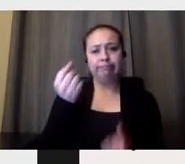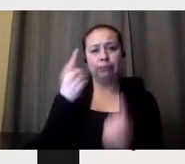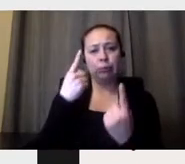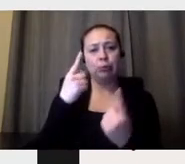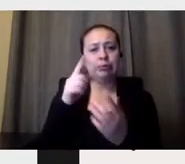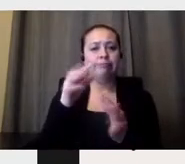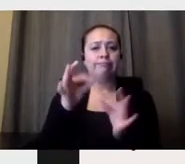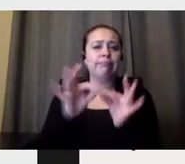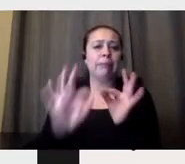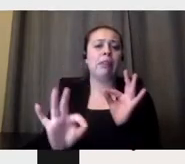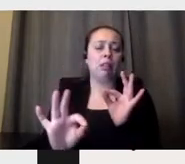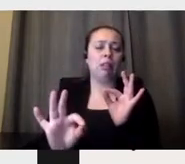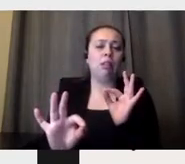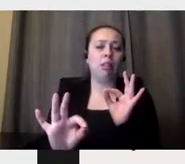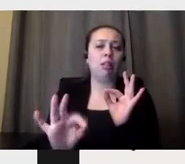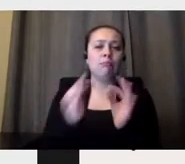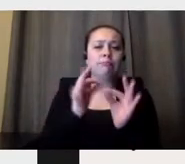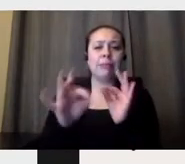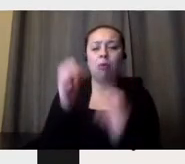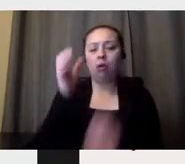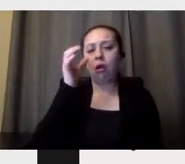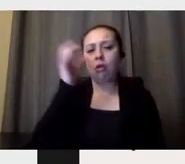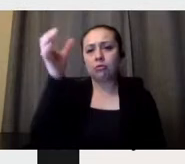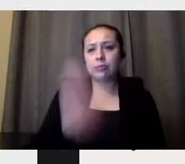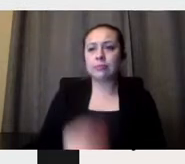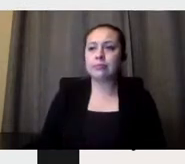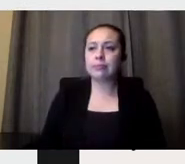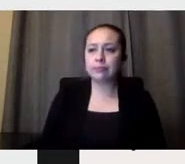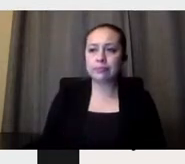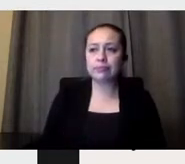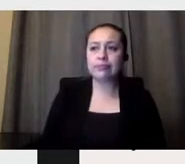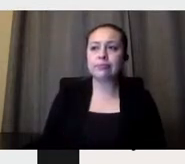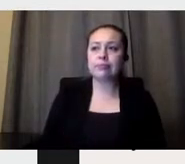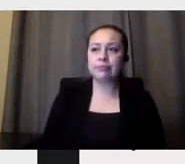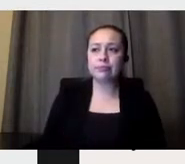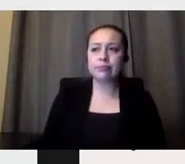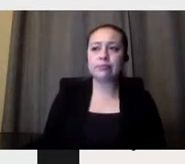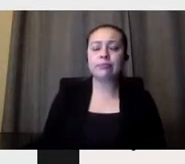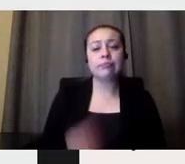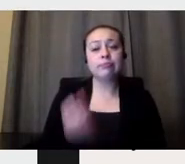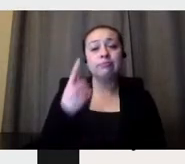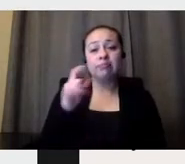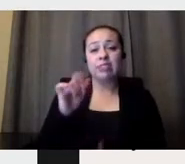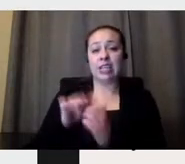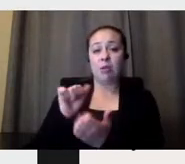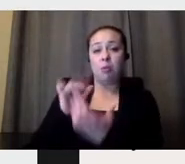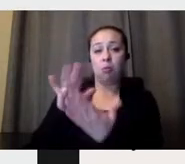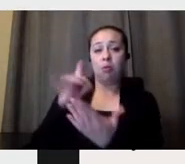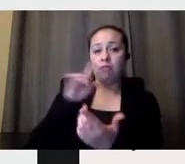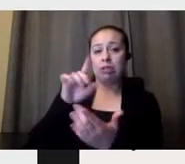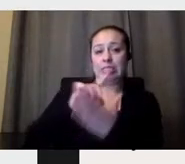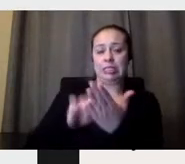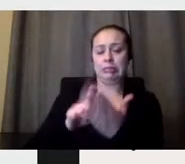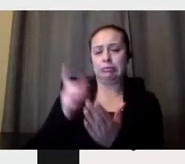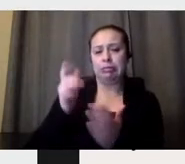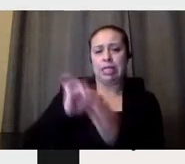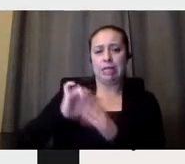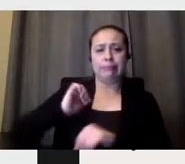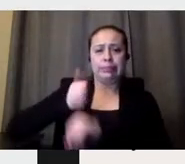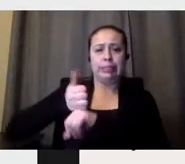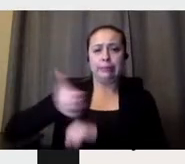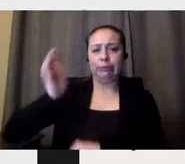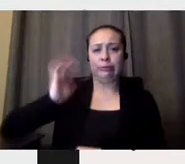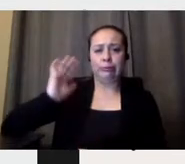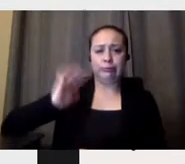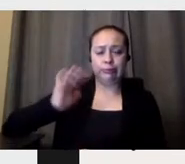And constancy in the approach given to design, since that established style. They were not